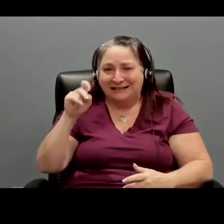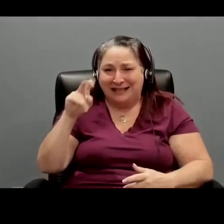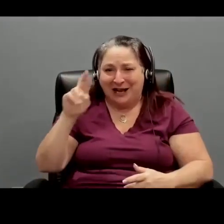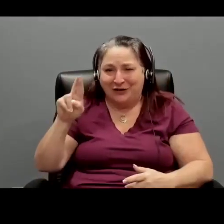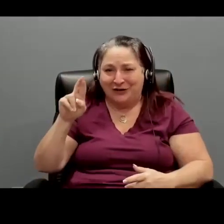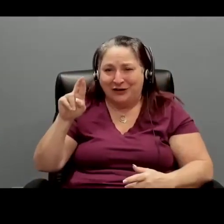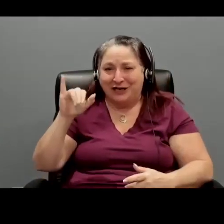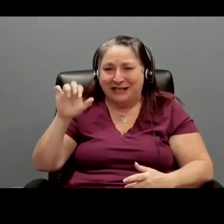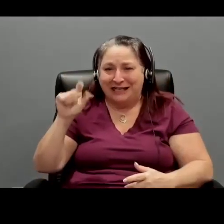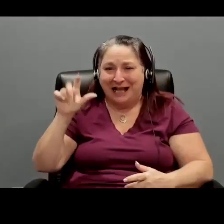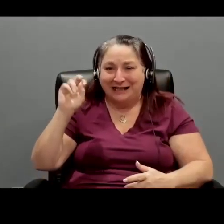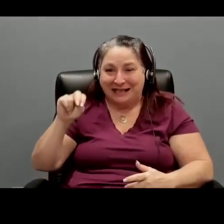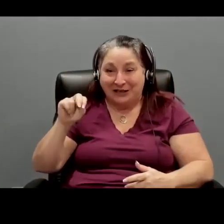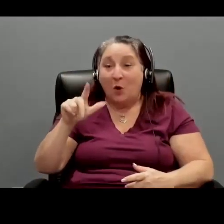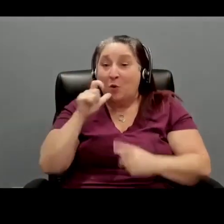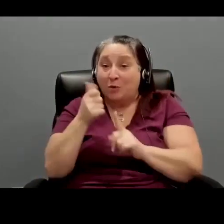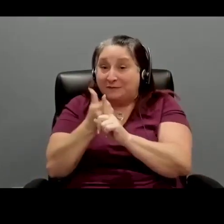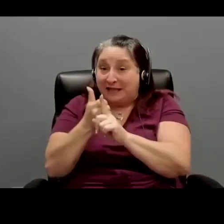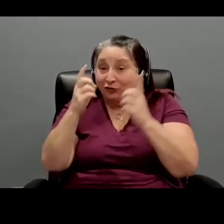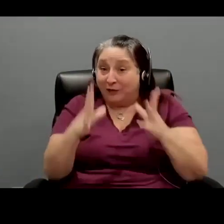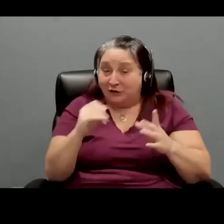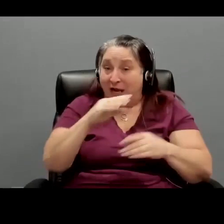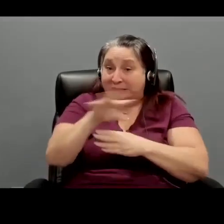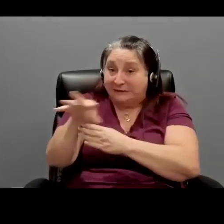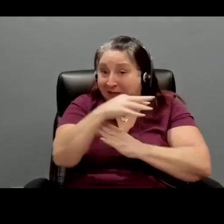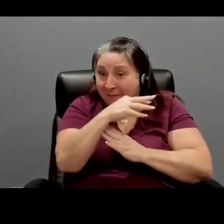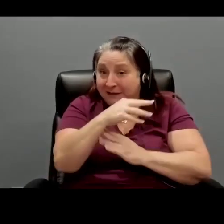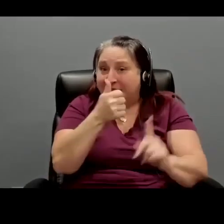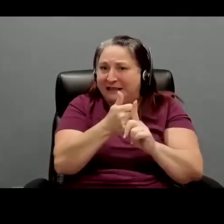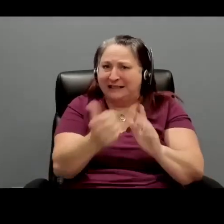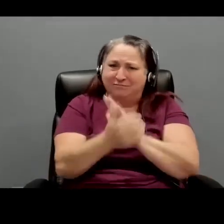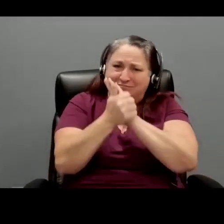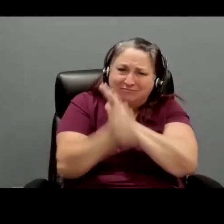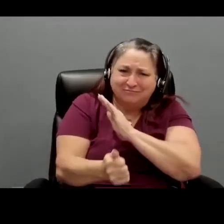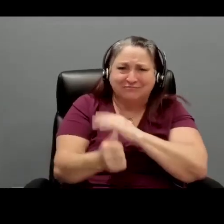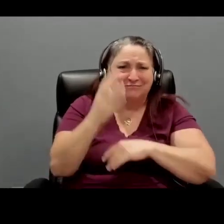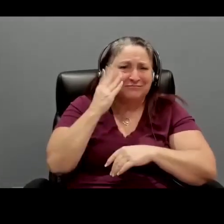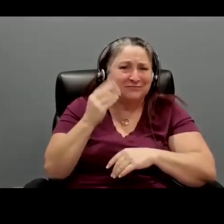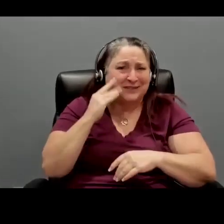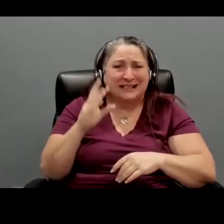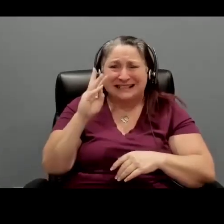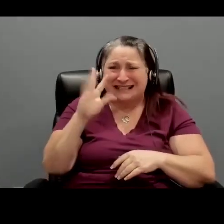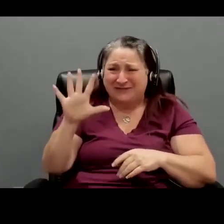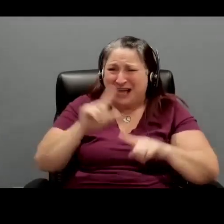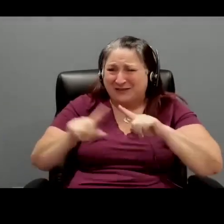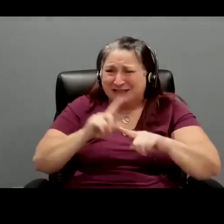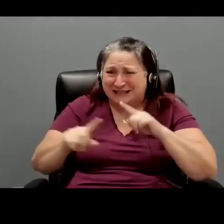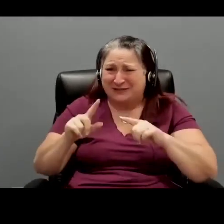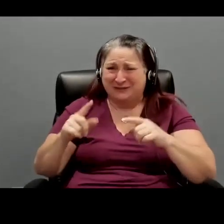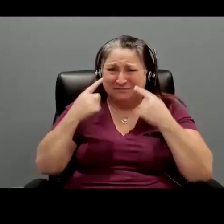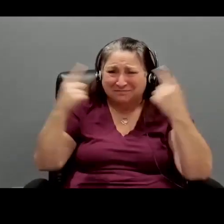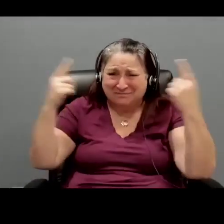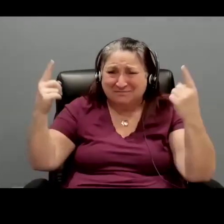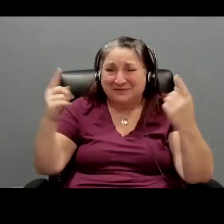who is the director and cinematographer. He is a veteran of 65 feature films and